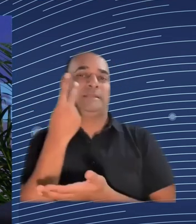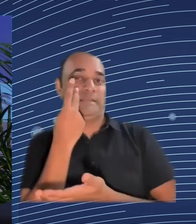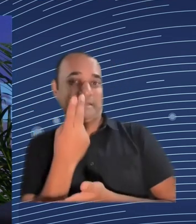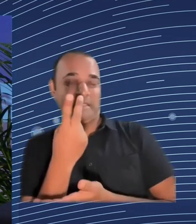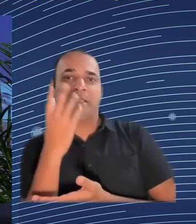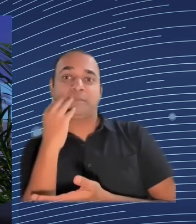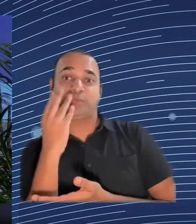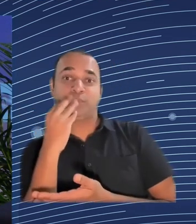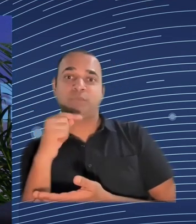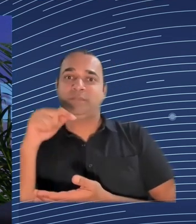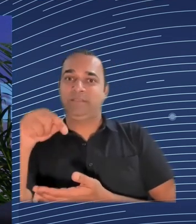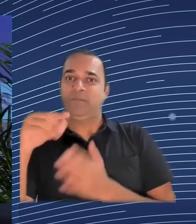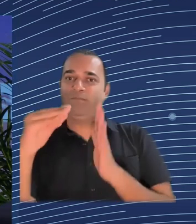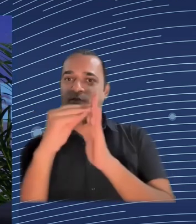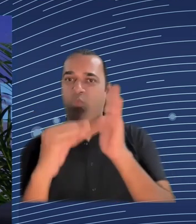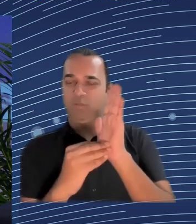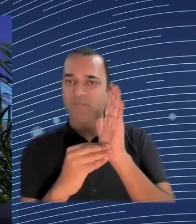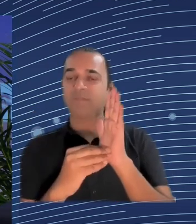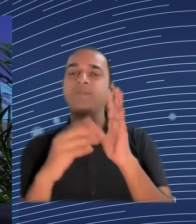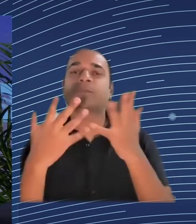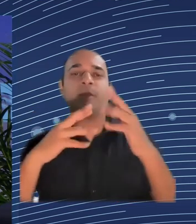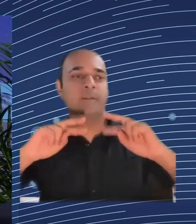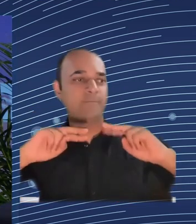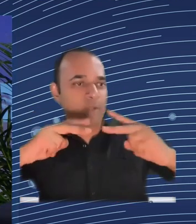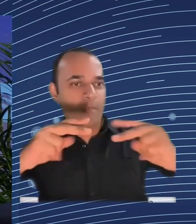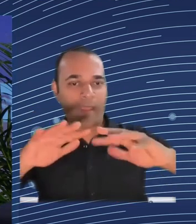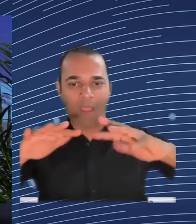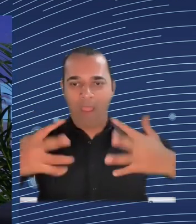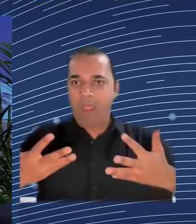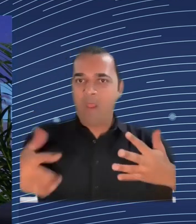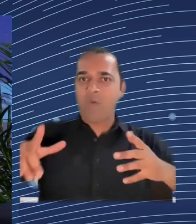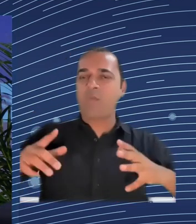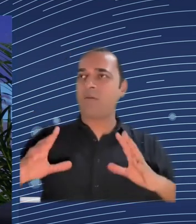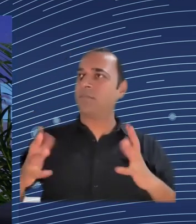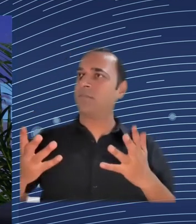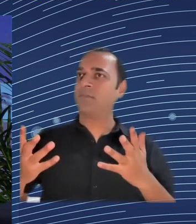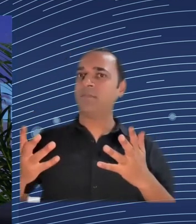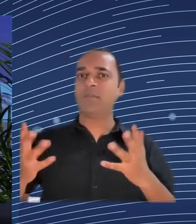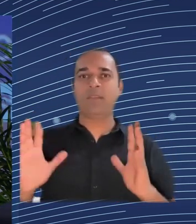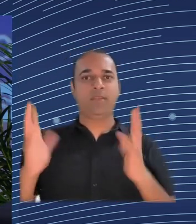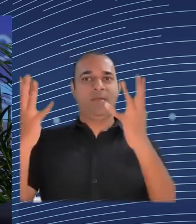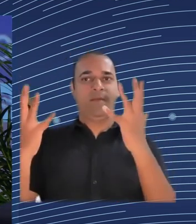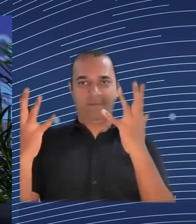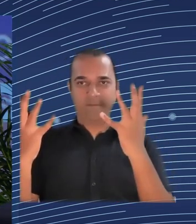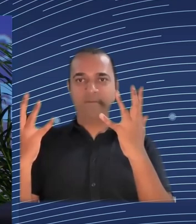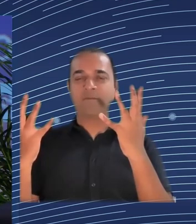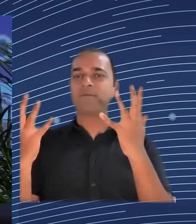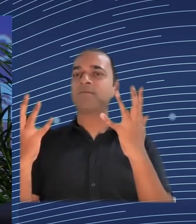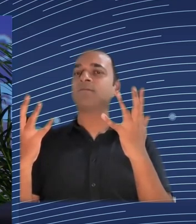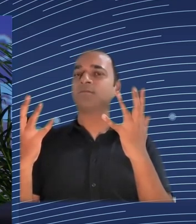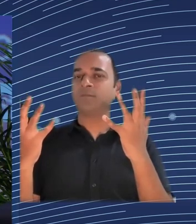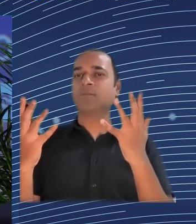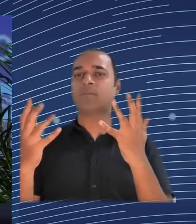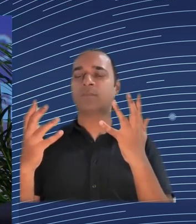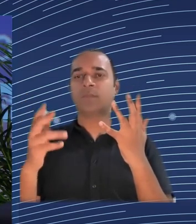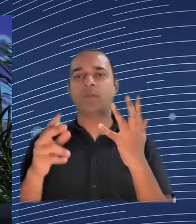population. We have right now some debates in communities, not with people